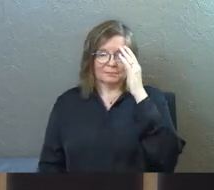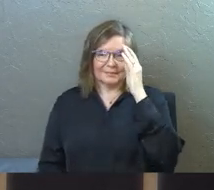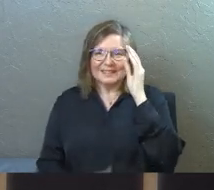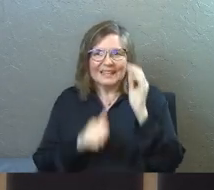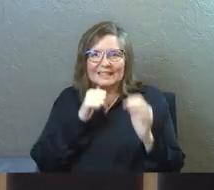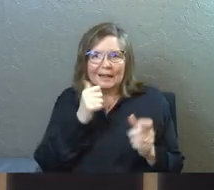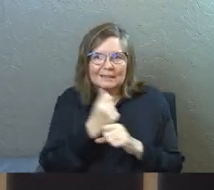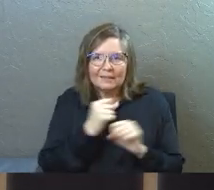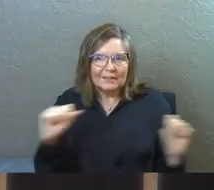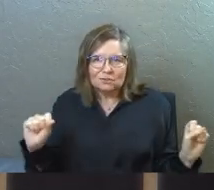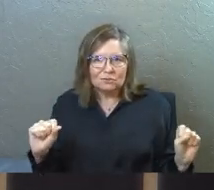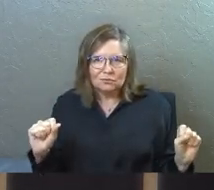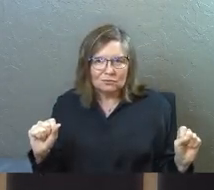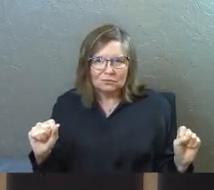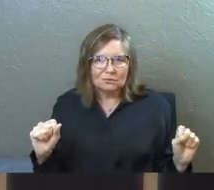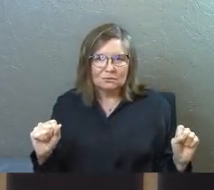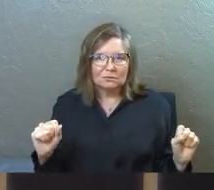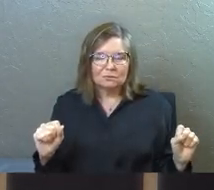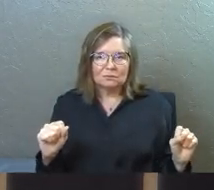That's not salvation.